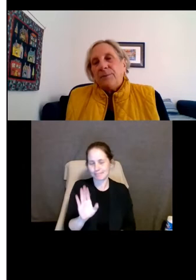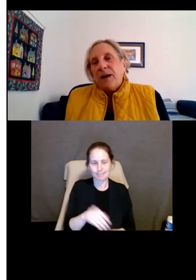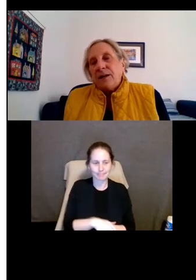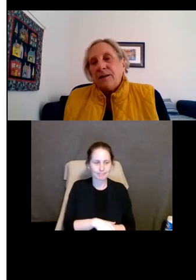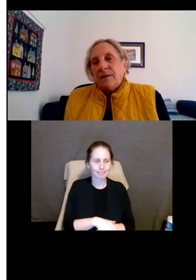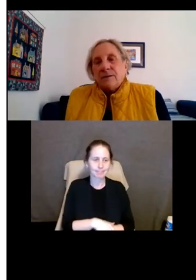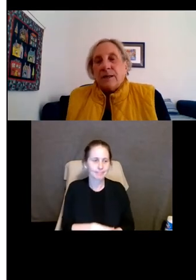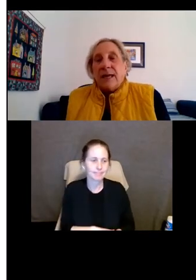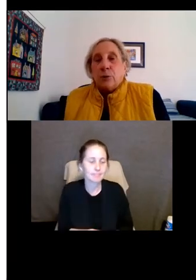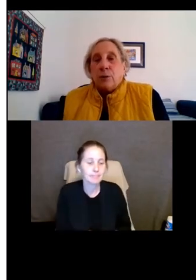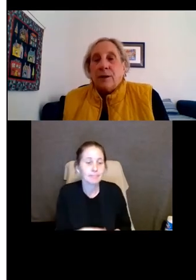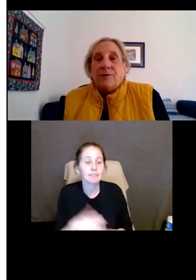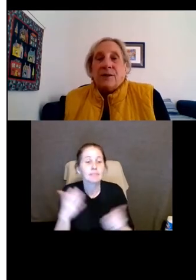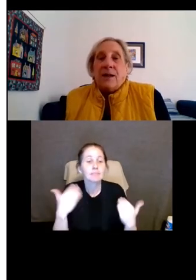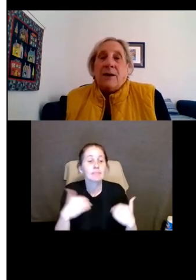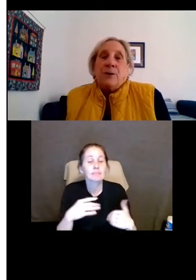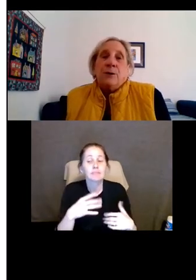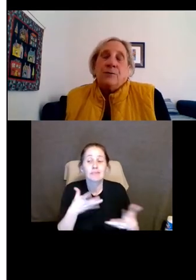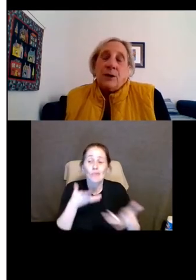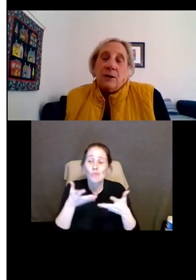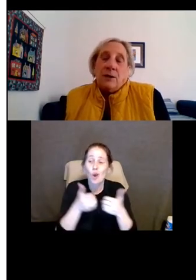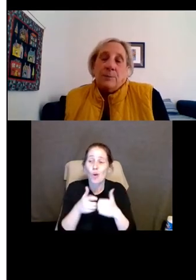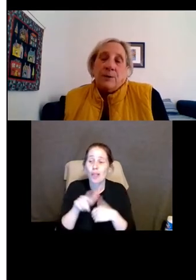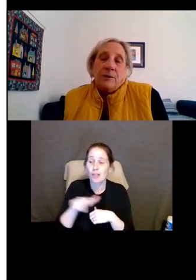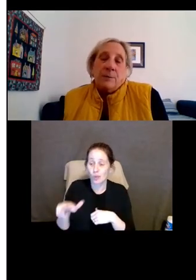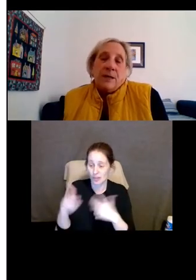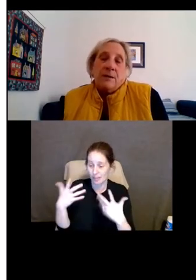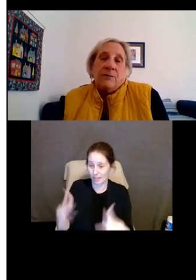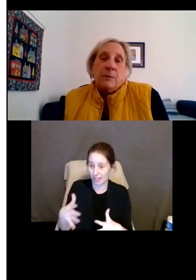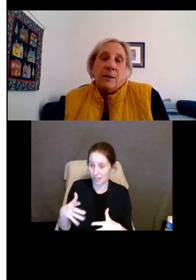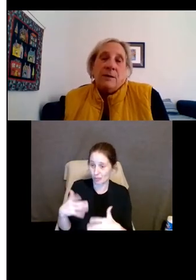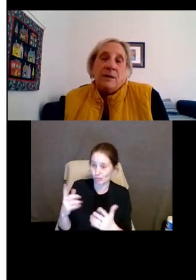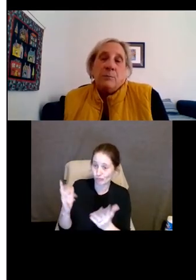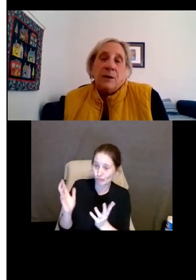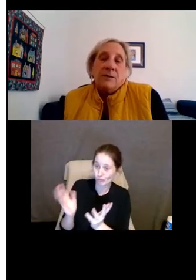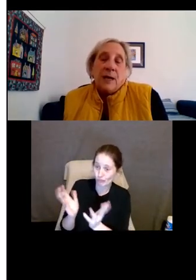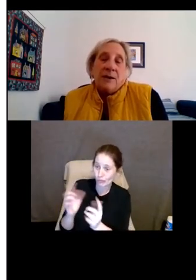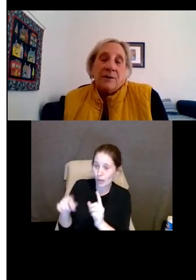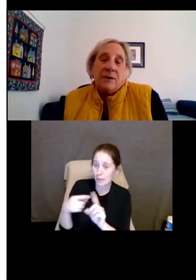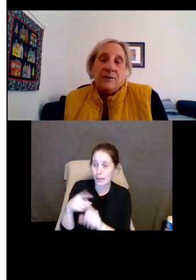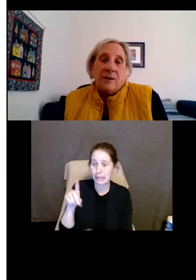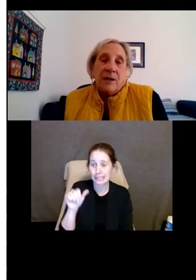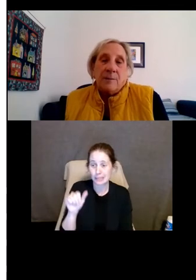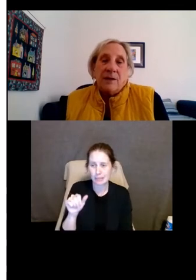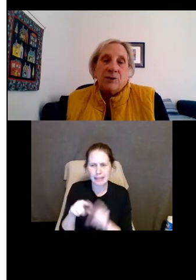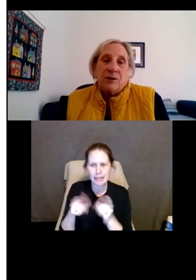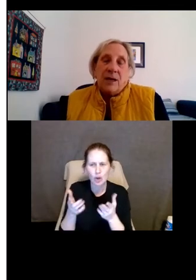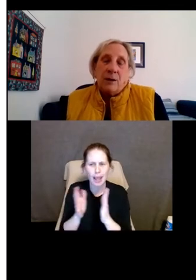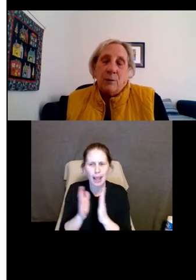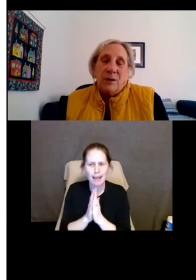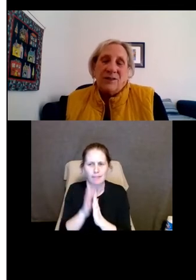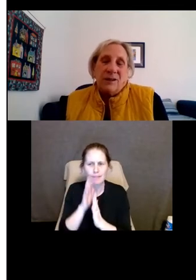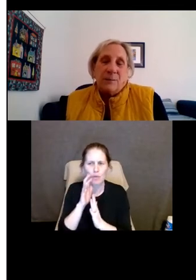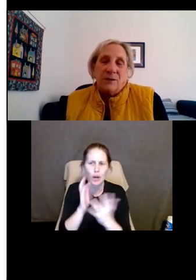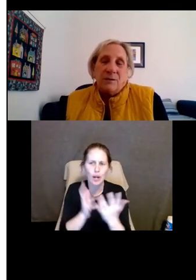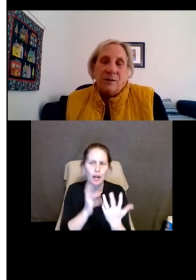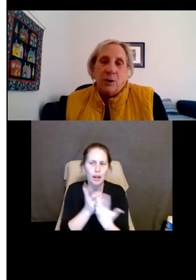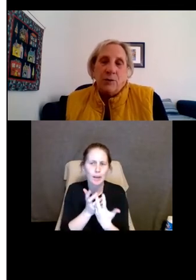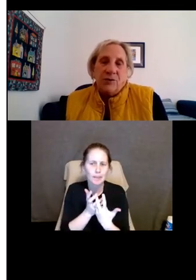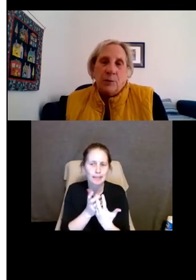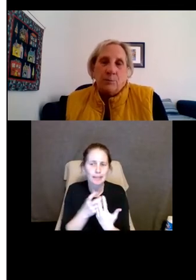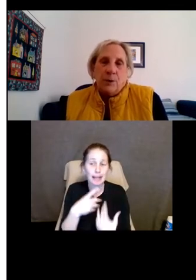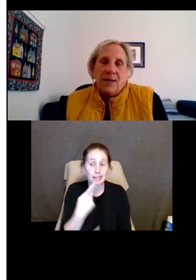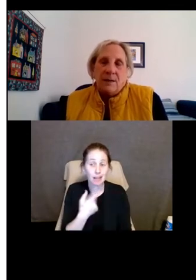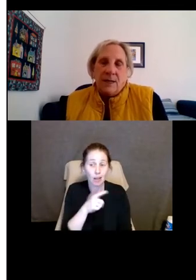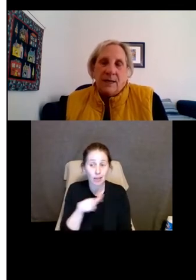Now when I'm talking to a landlord, I say, after you've talked to a person about a disability and what they're asking is an accommodation, I always tell them to